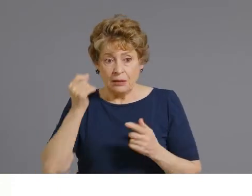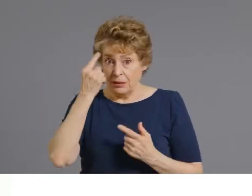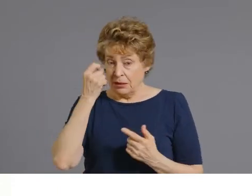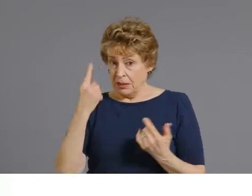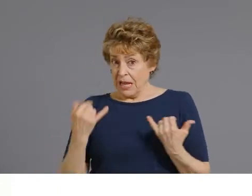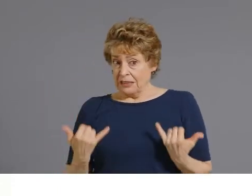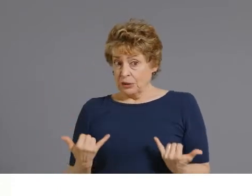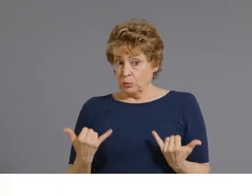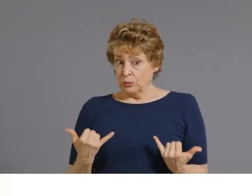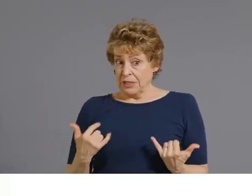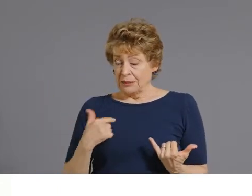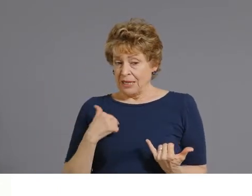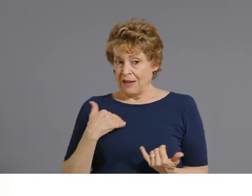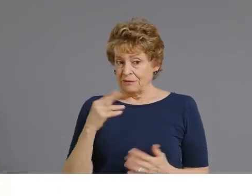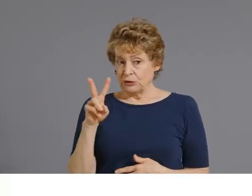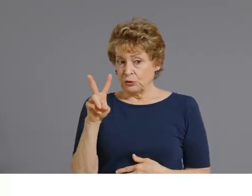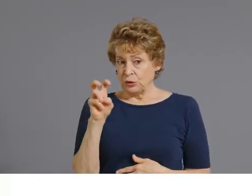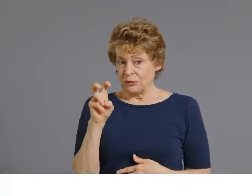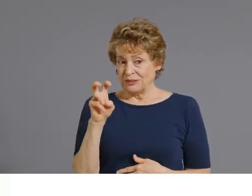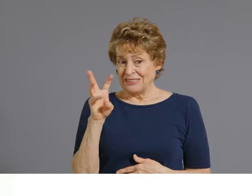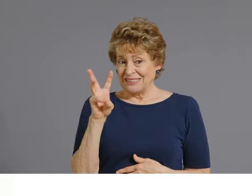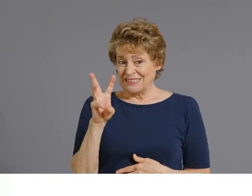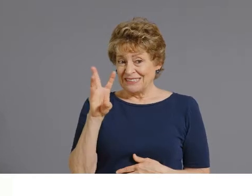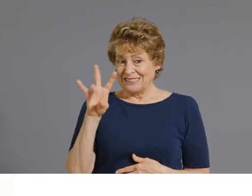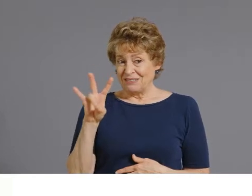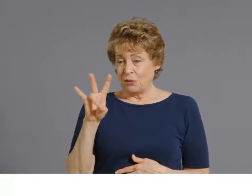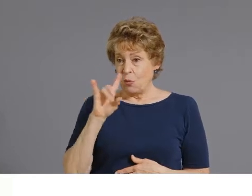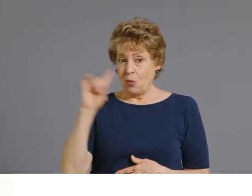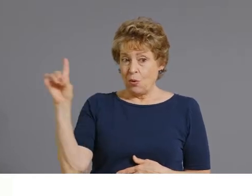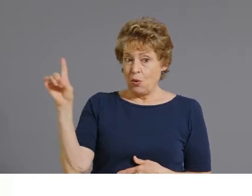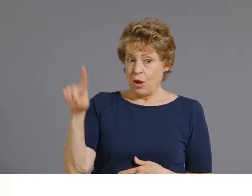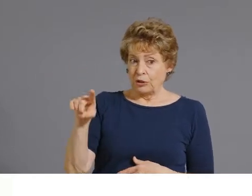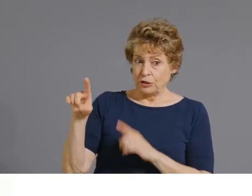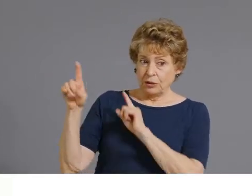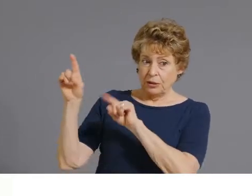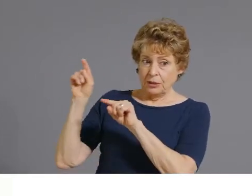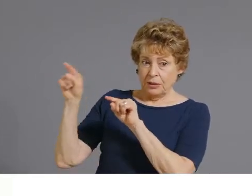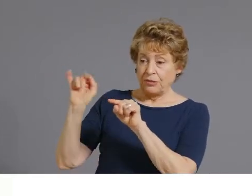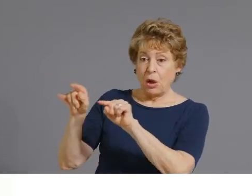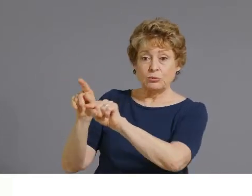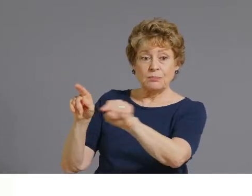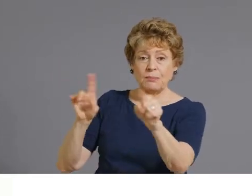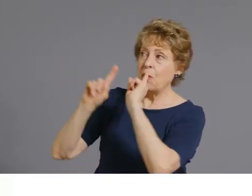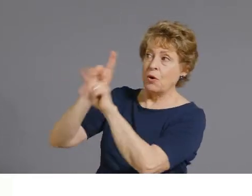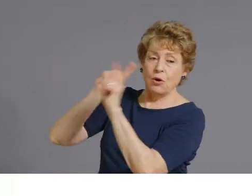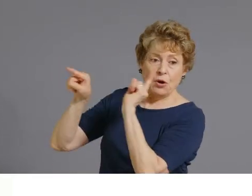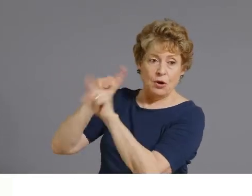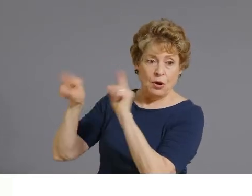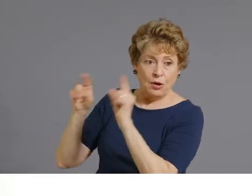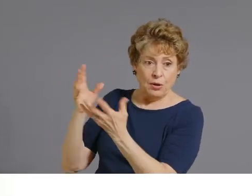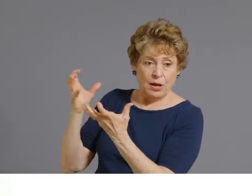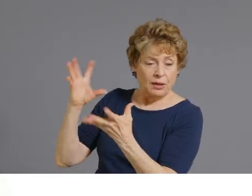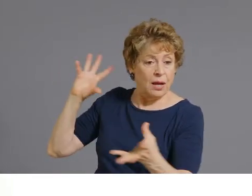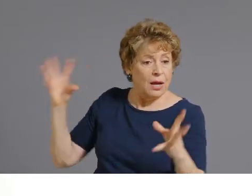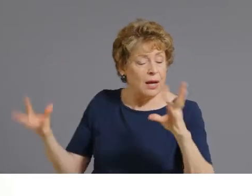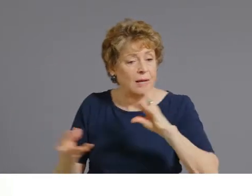267 orders placed by our provider population for a total of 57